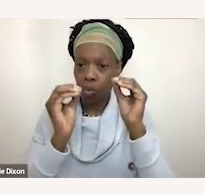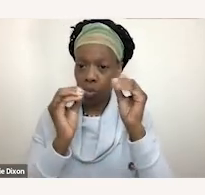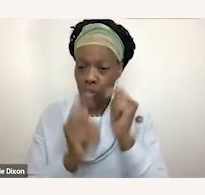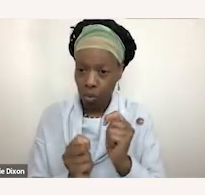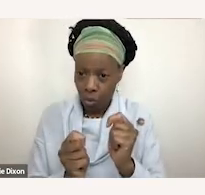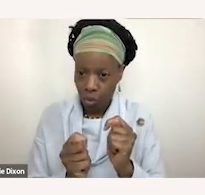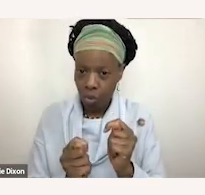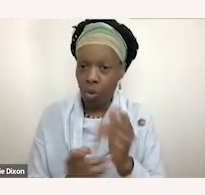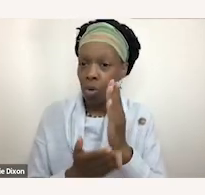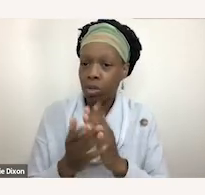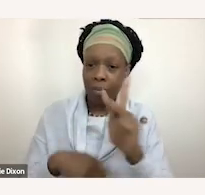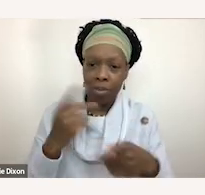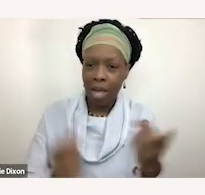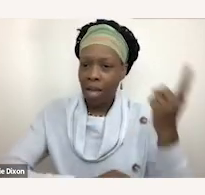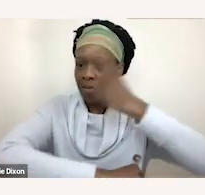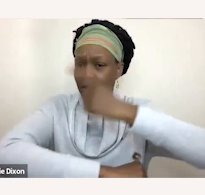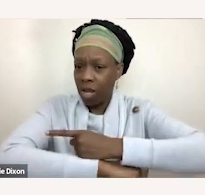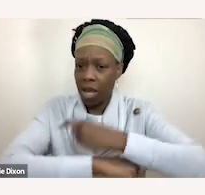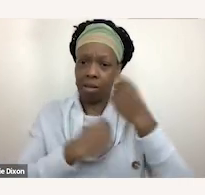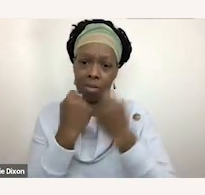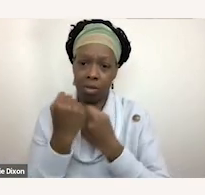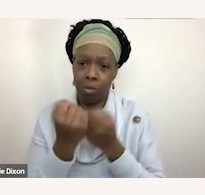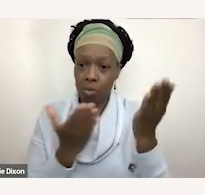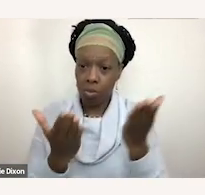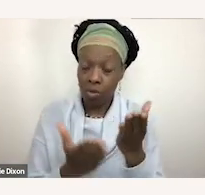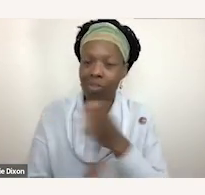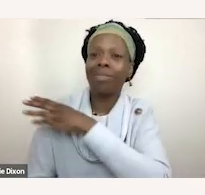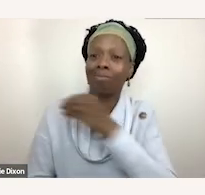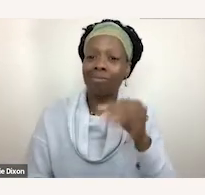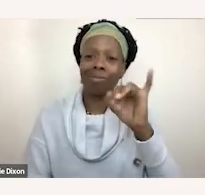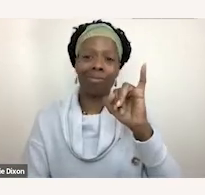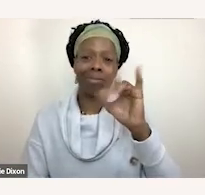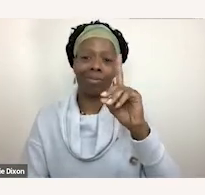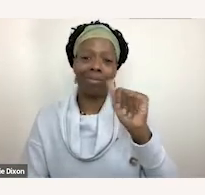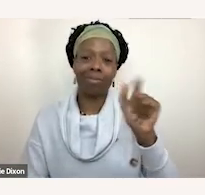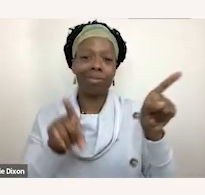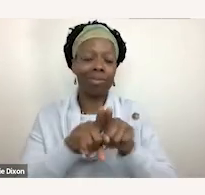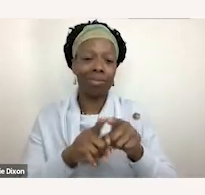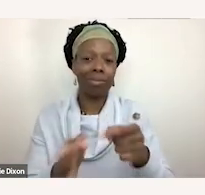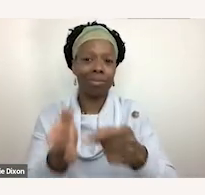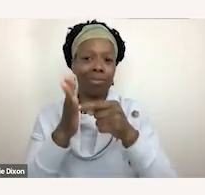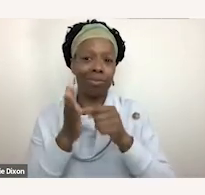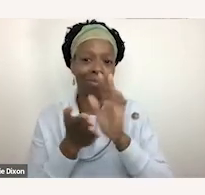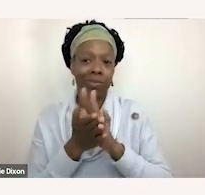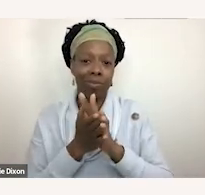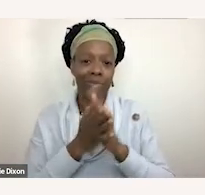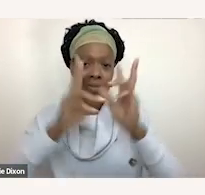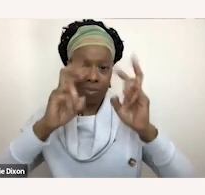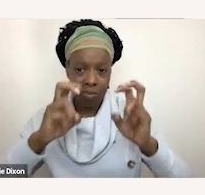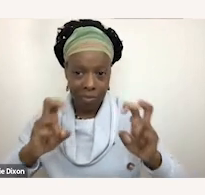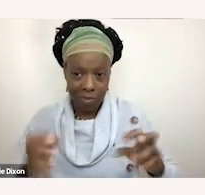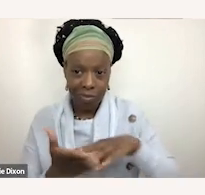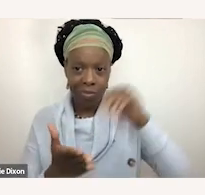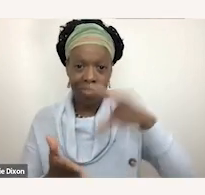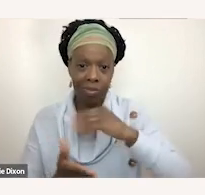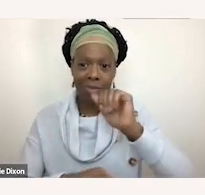and the IDEA also requires schools to evaluate students and to create individualized